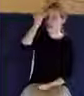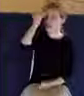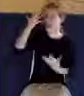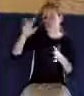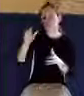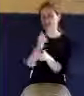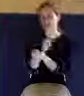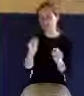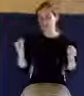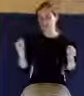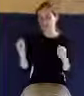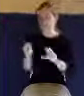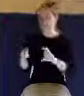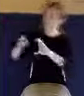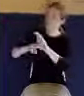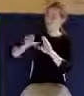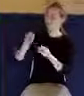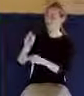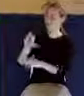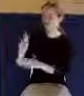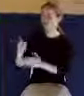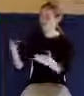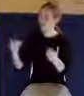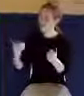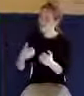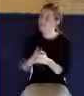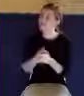to settle that matter in their own heart and life.